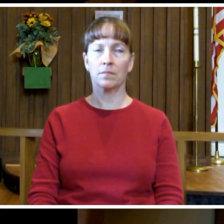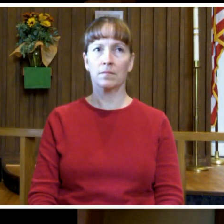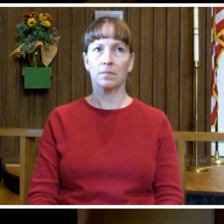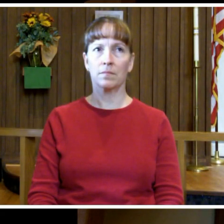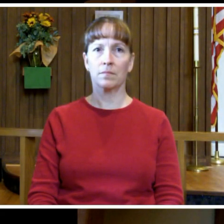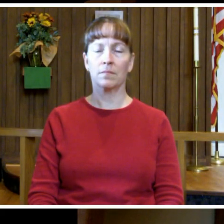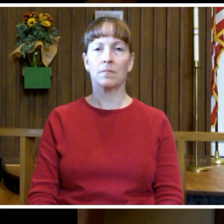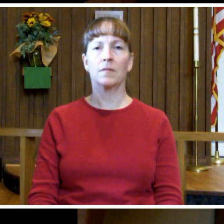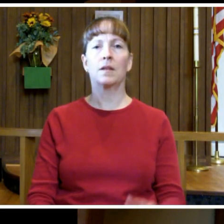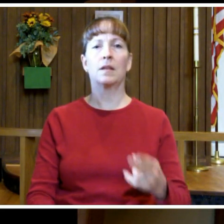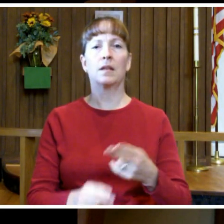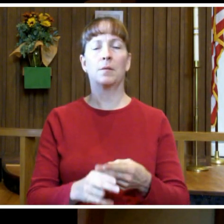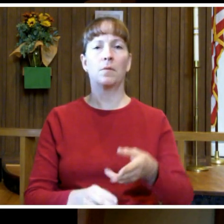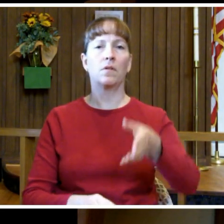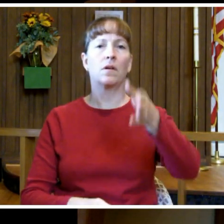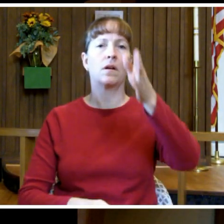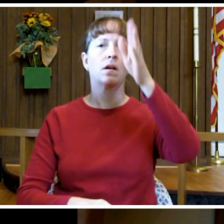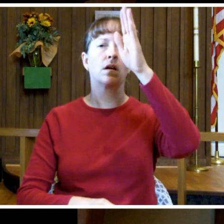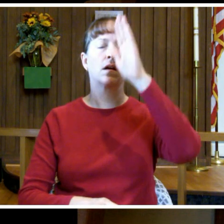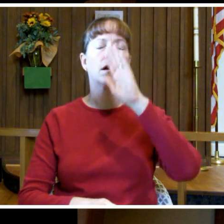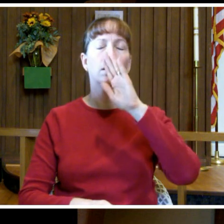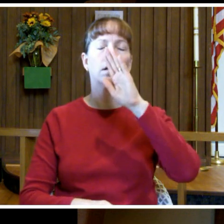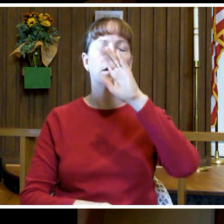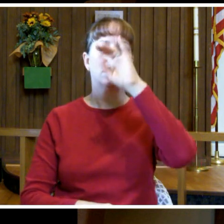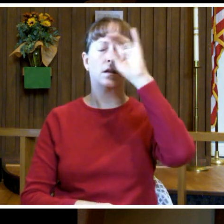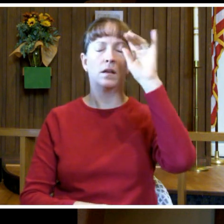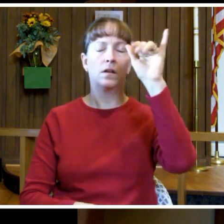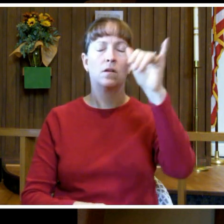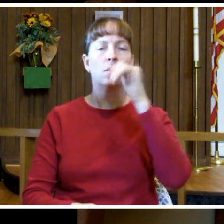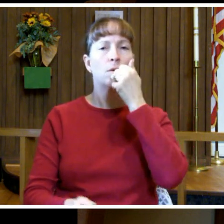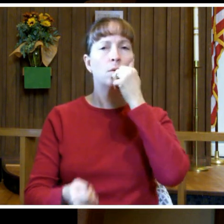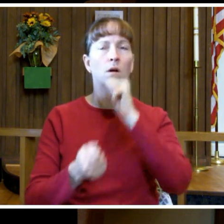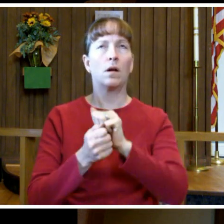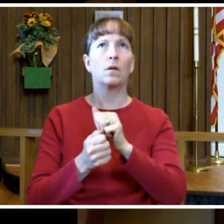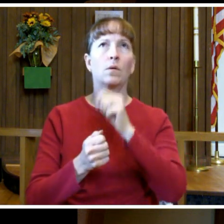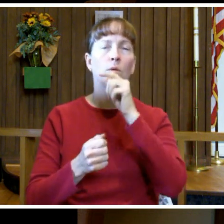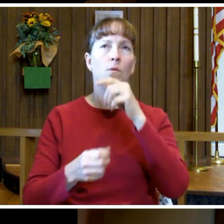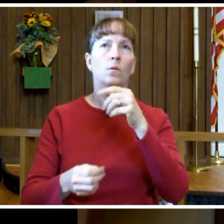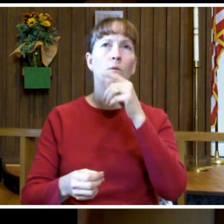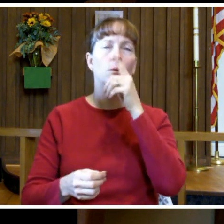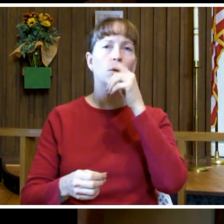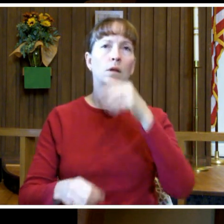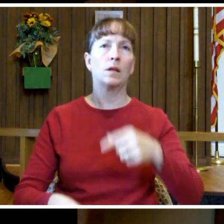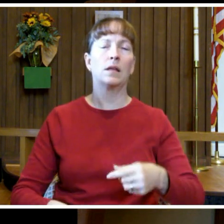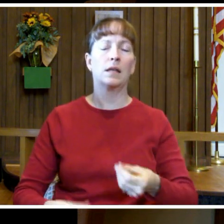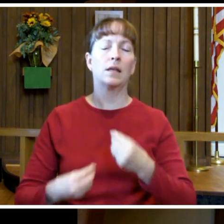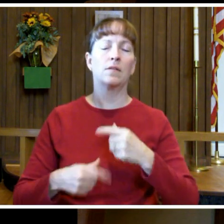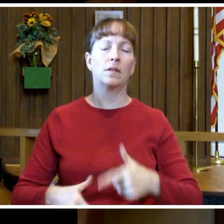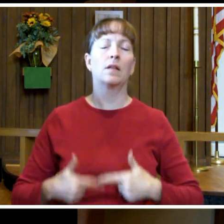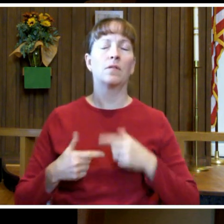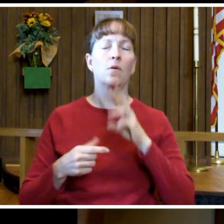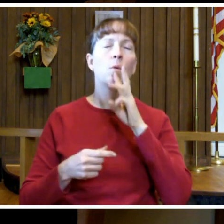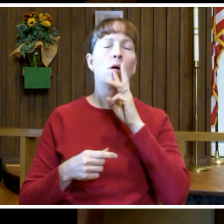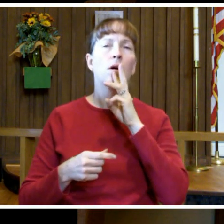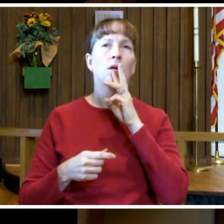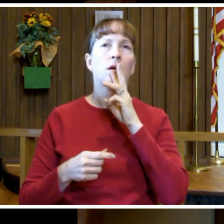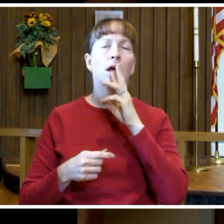In the name of God, eternal rock, life-giving water, and rushing wind.